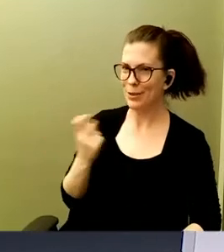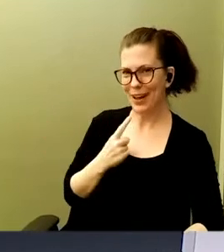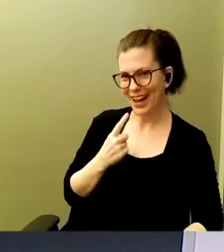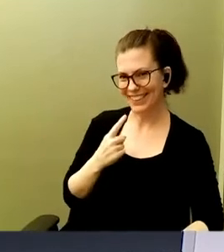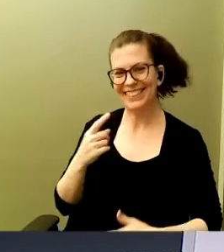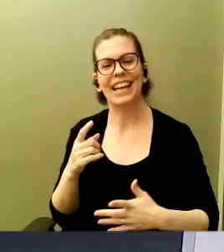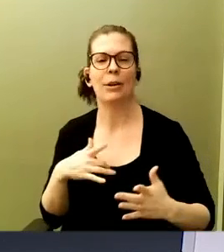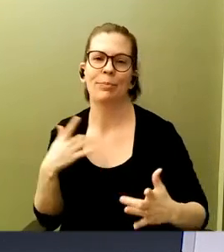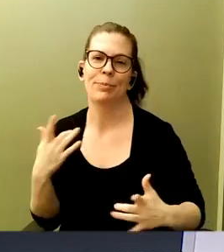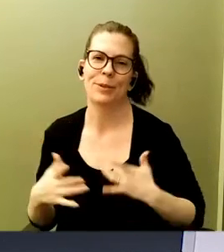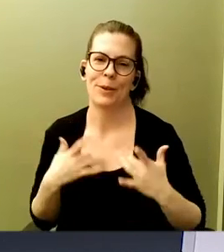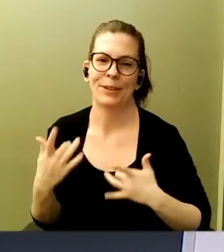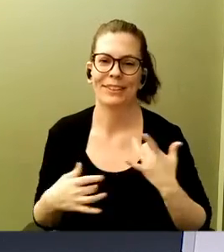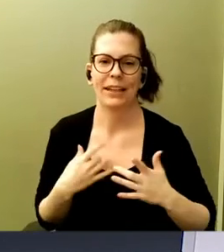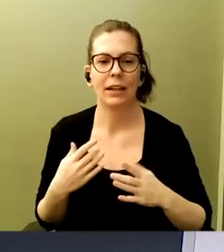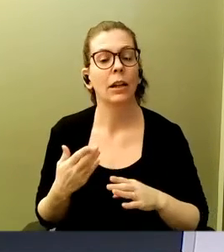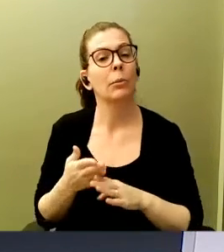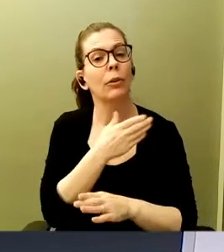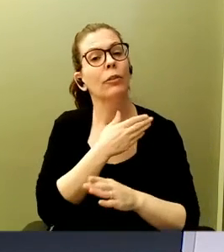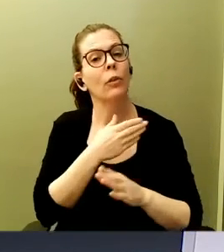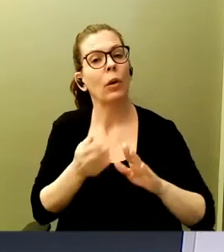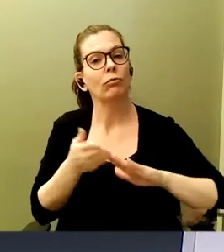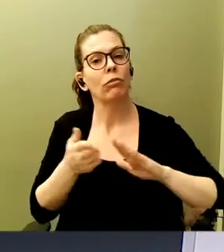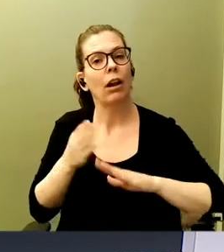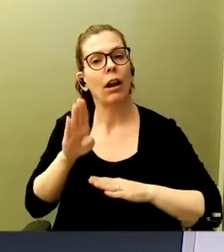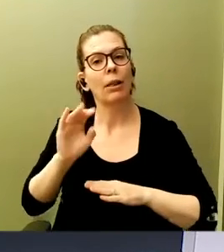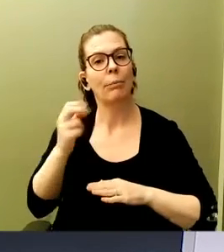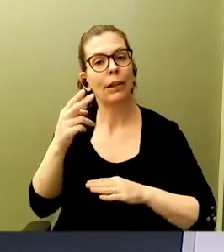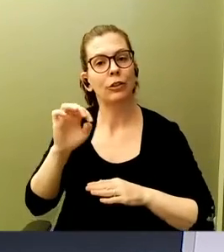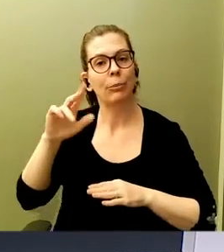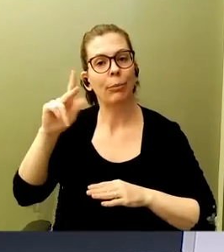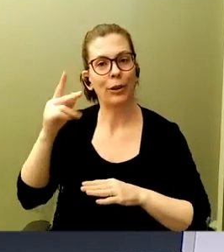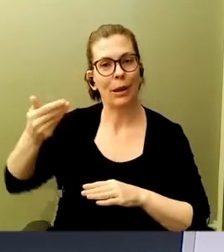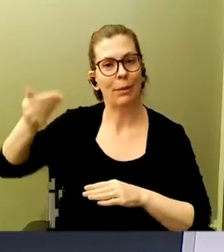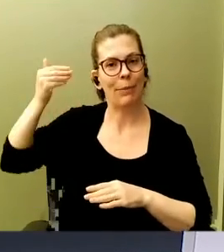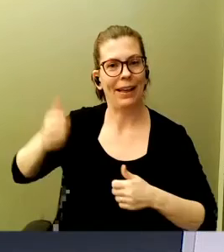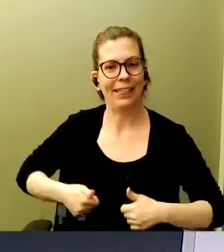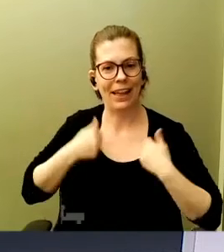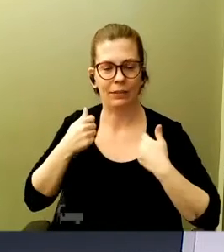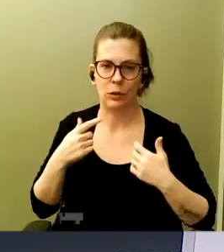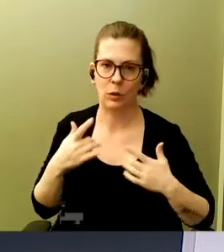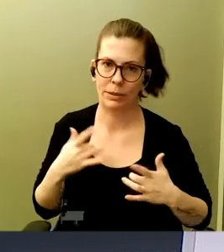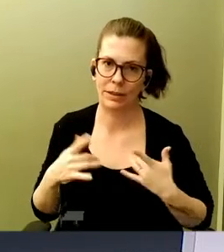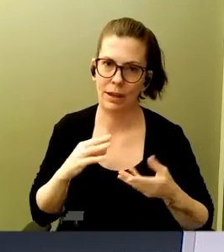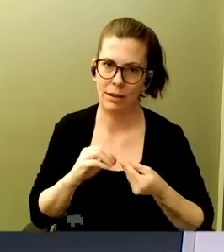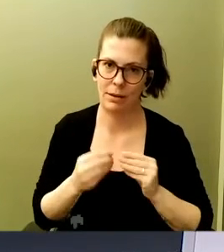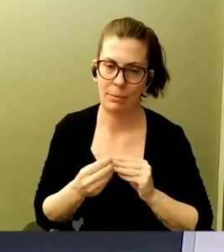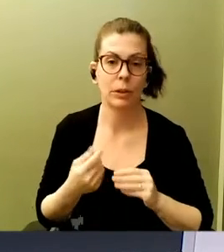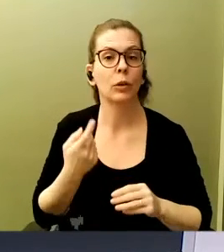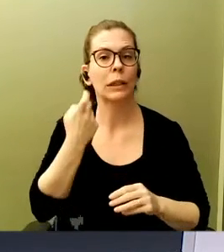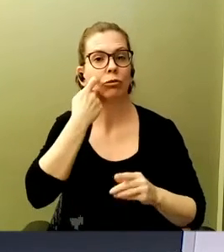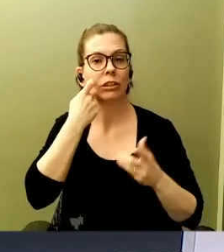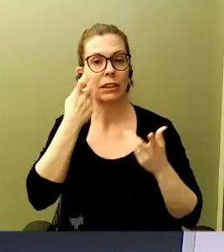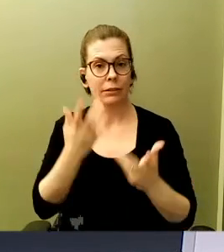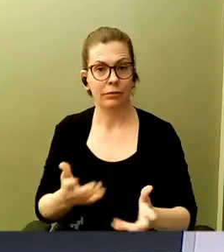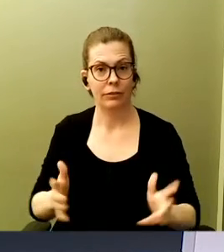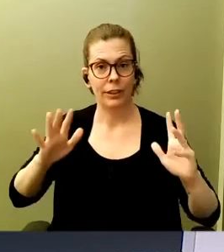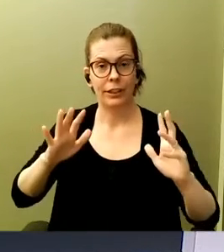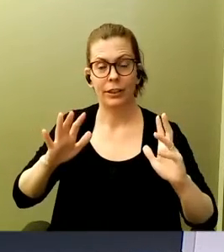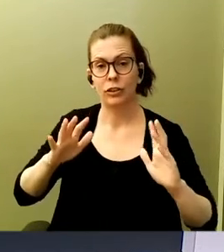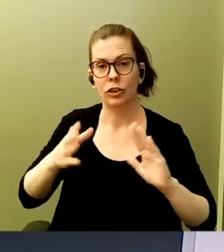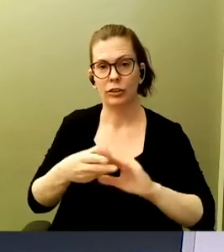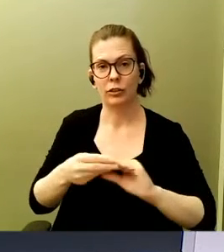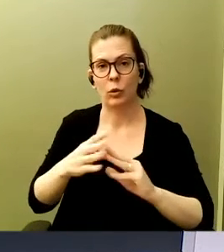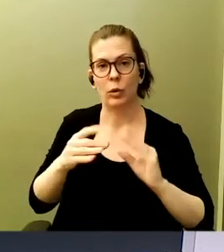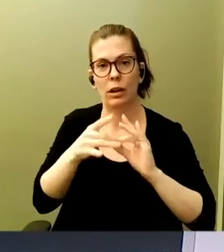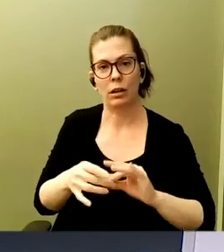this. I used to run benchmarks in a past life, so I'm really excited about these numbers. So we recently finished a study on a benchmark with AWS